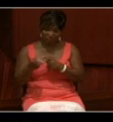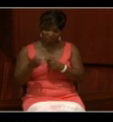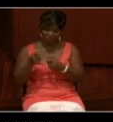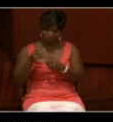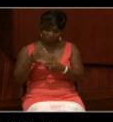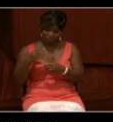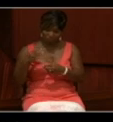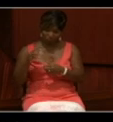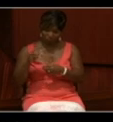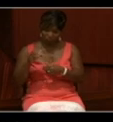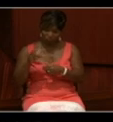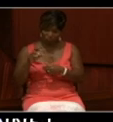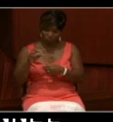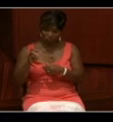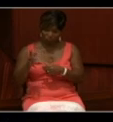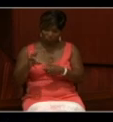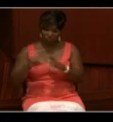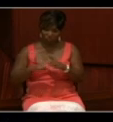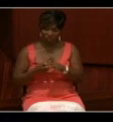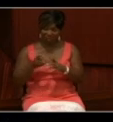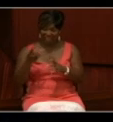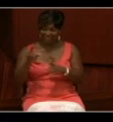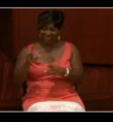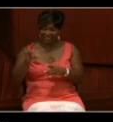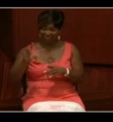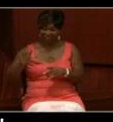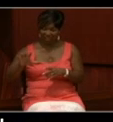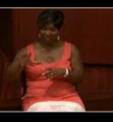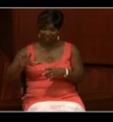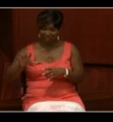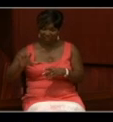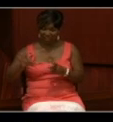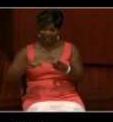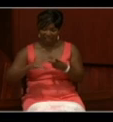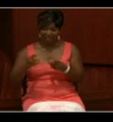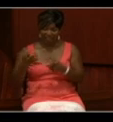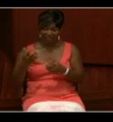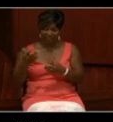1885. And the files for officers start in 1903.